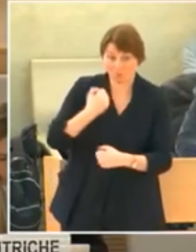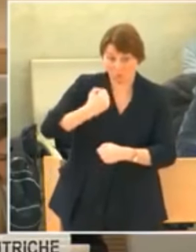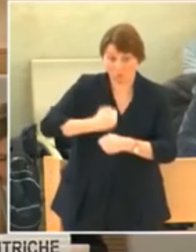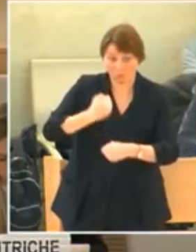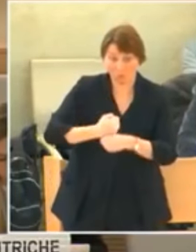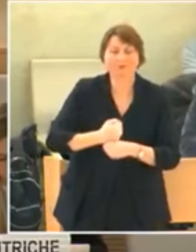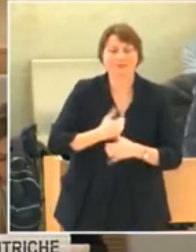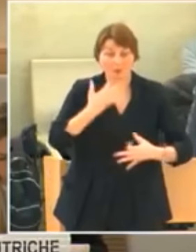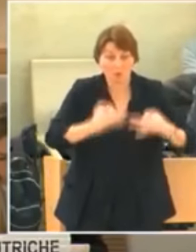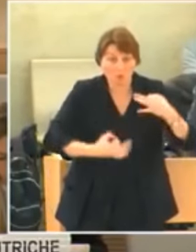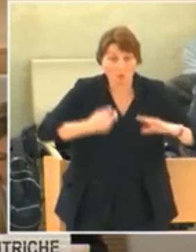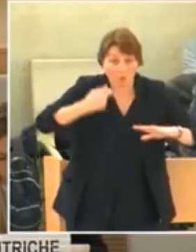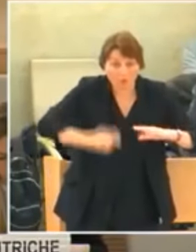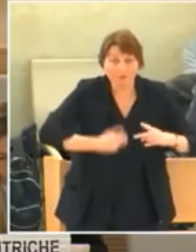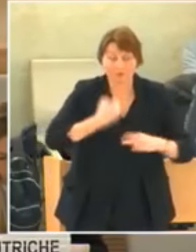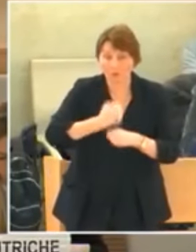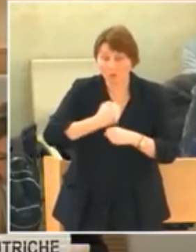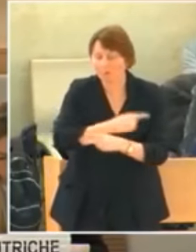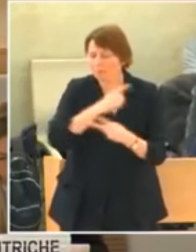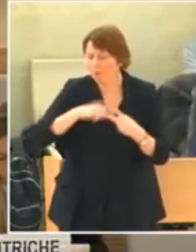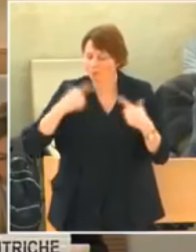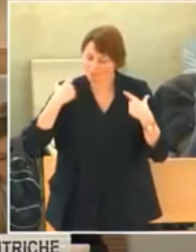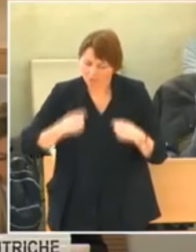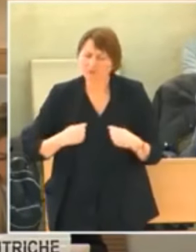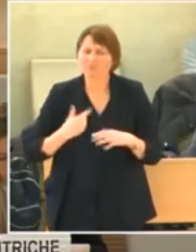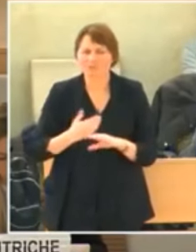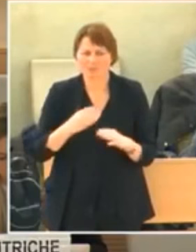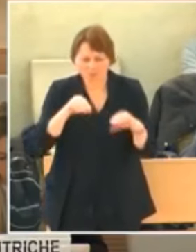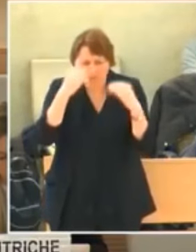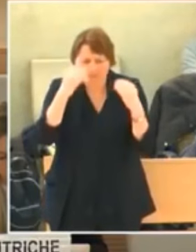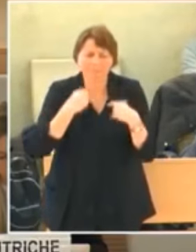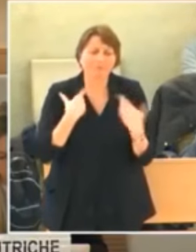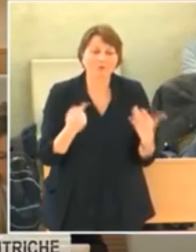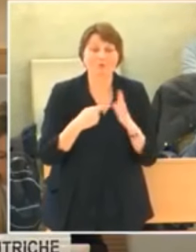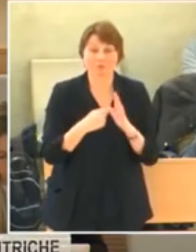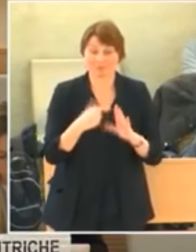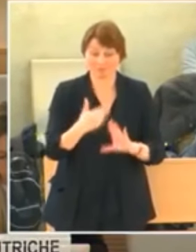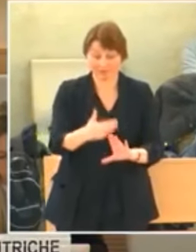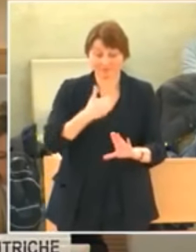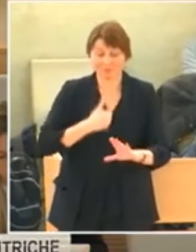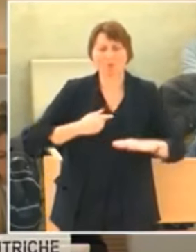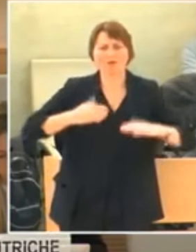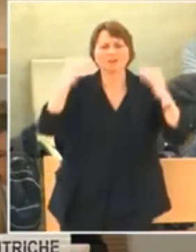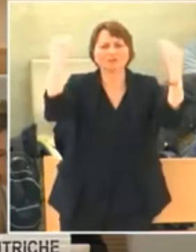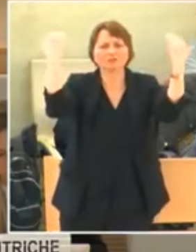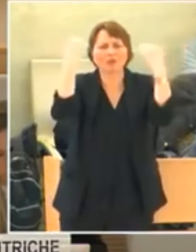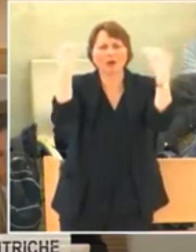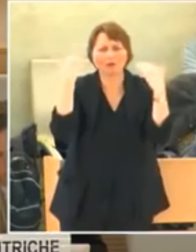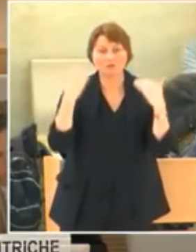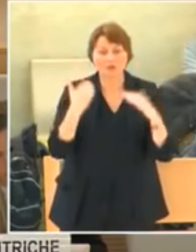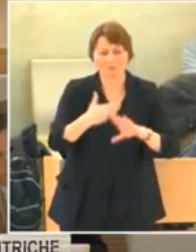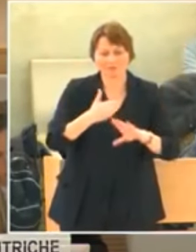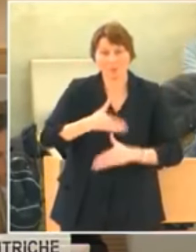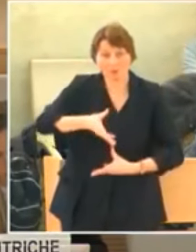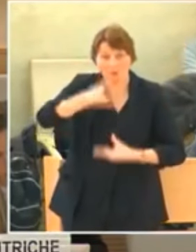candidates as well as during the first long training programs of candidates to judges position and during continuous education programs of the judges. Mr.